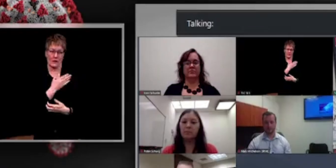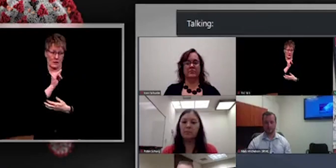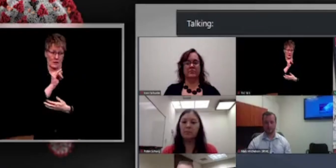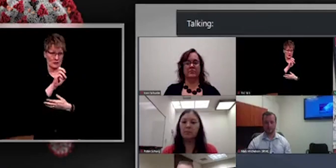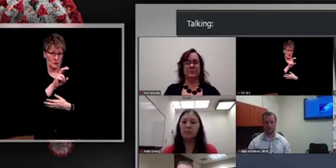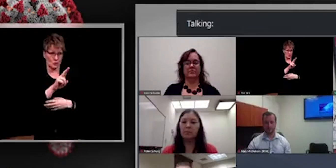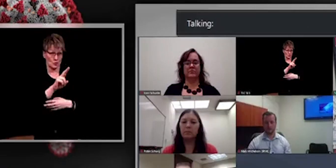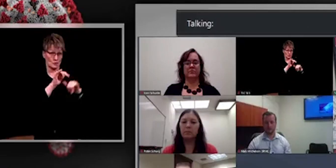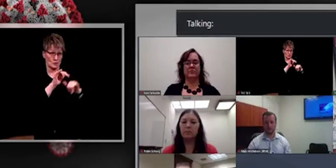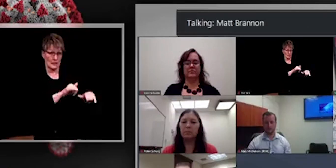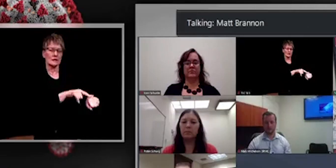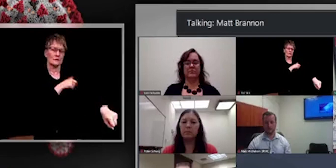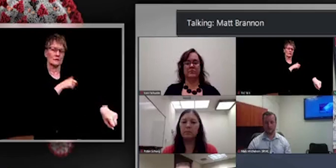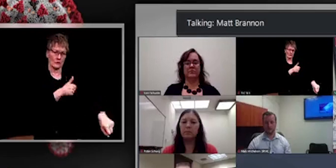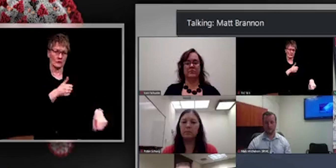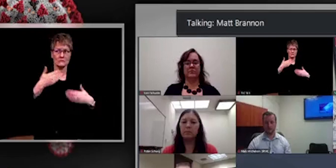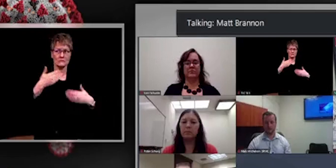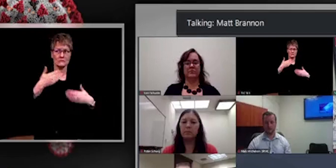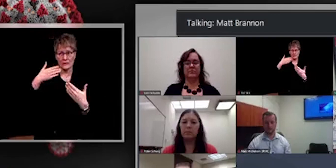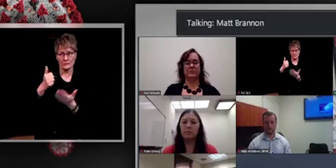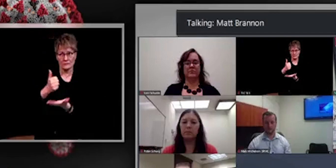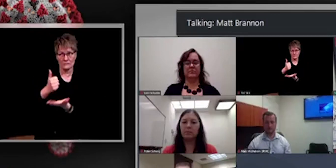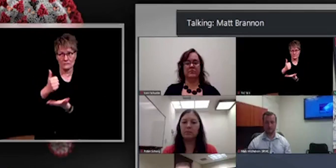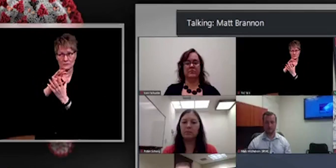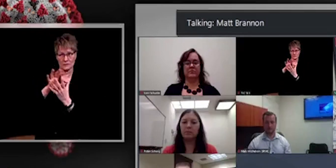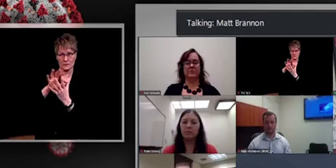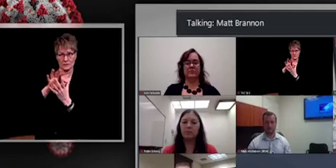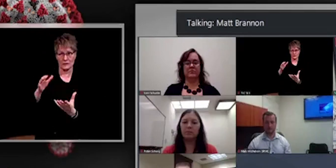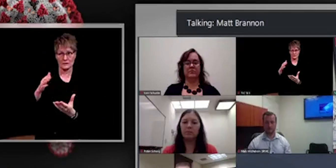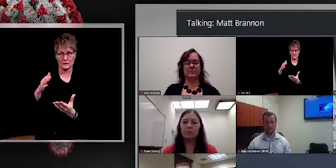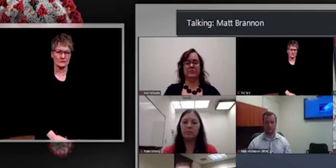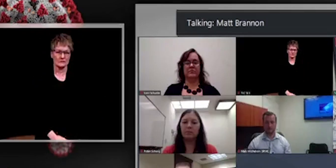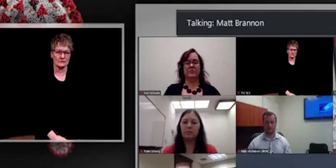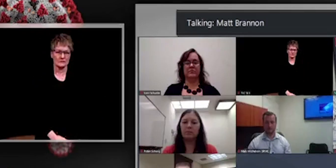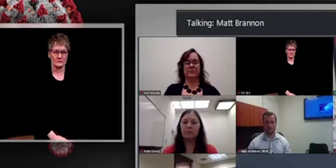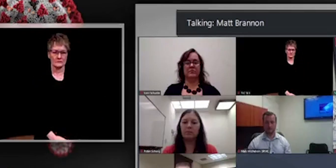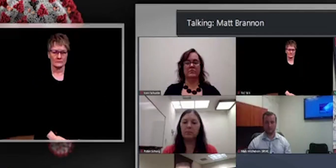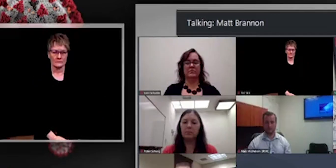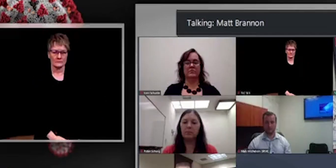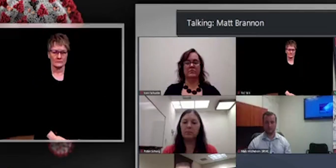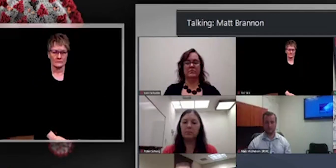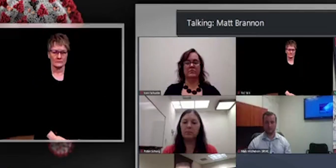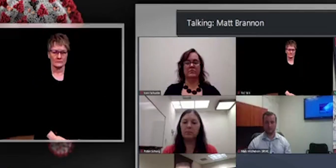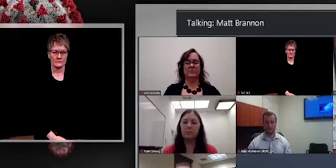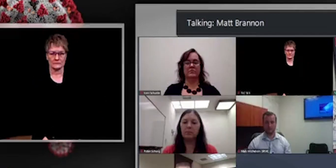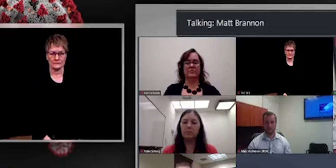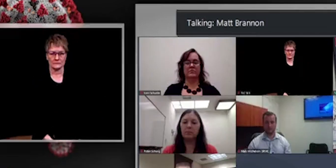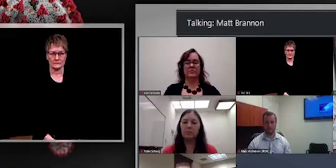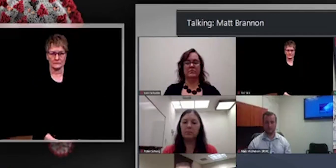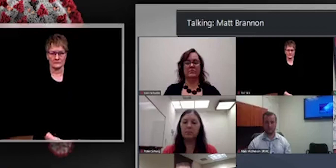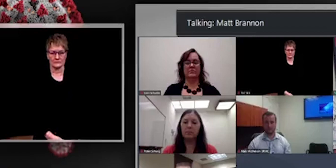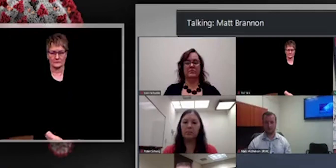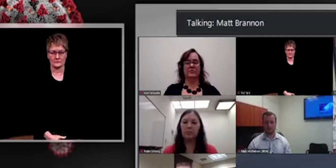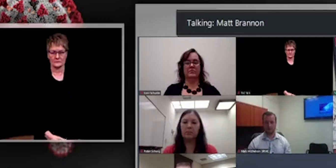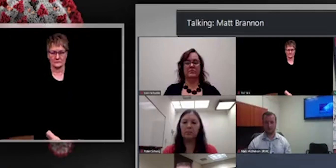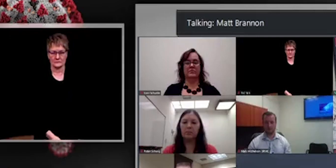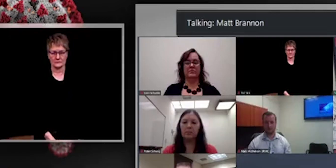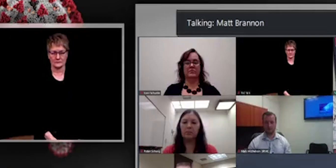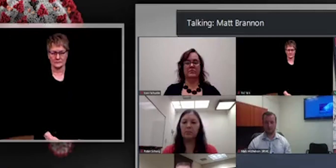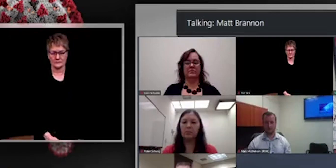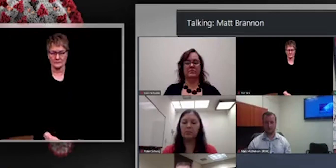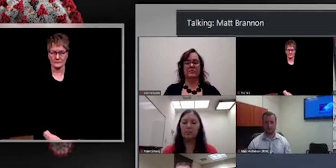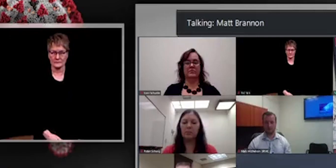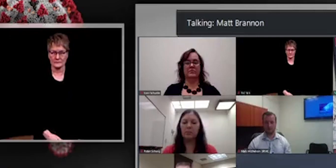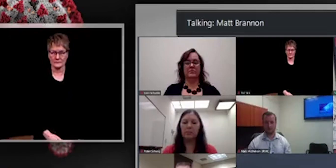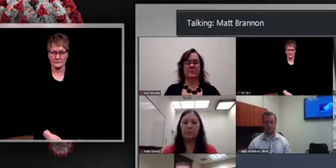Thank you. I appreciate that. That's helpful. Um, good to hear those ideas. And then I also wanted to ask, I believe this would be my last question.